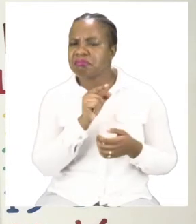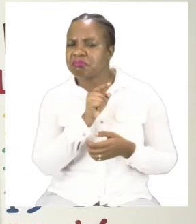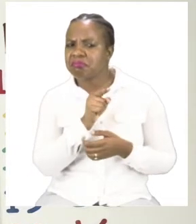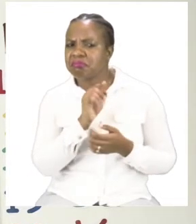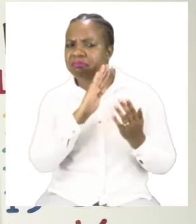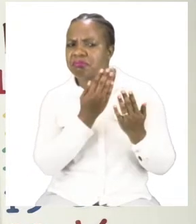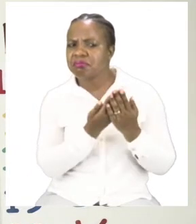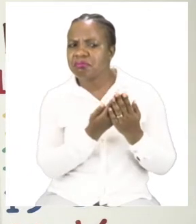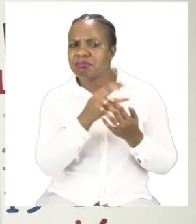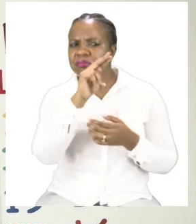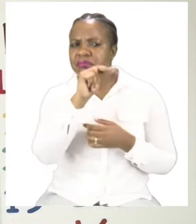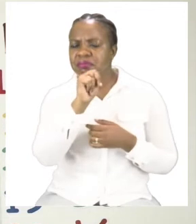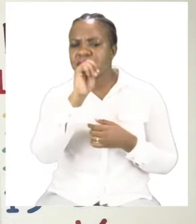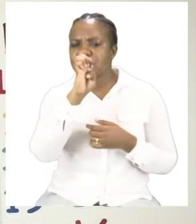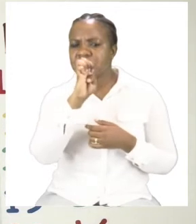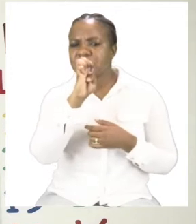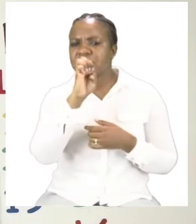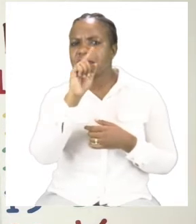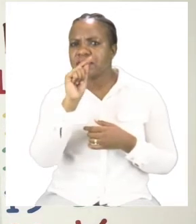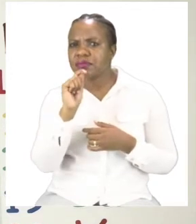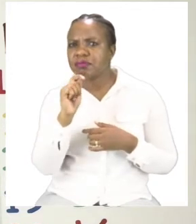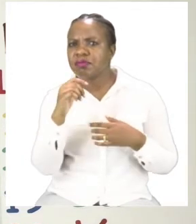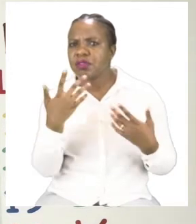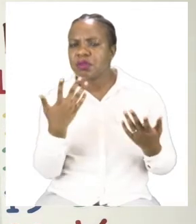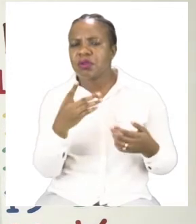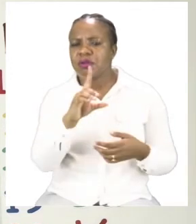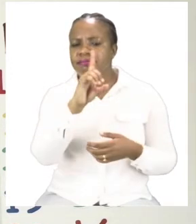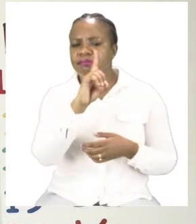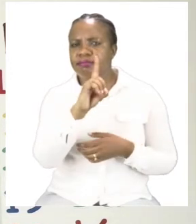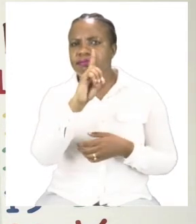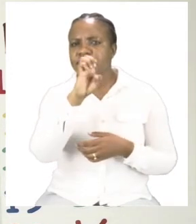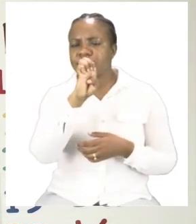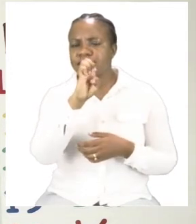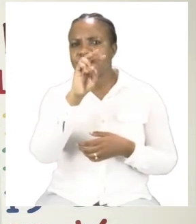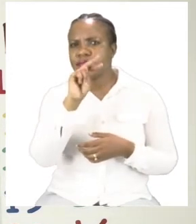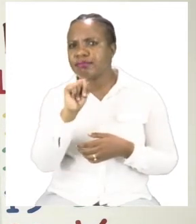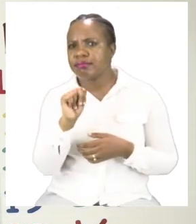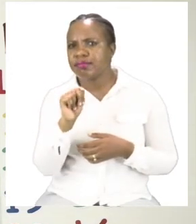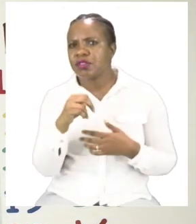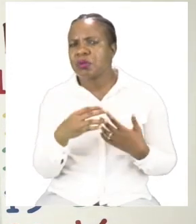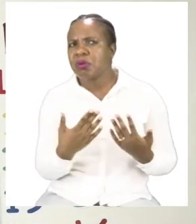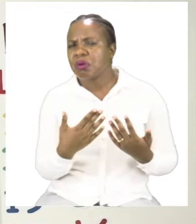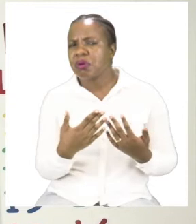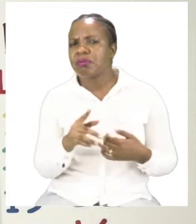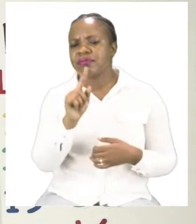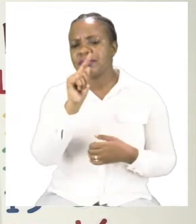Or a den? Or the number 10?